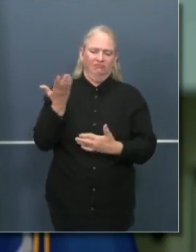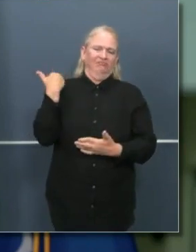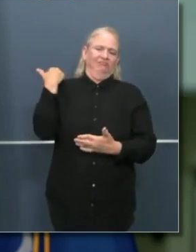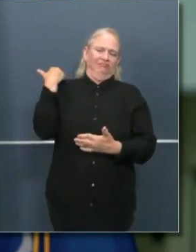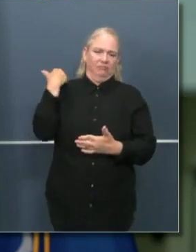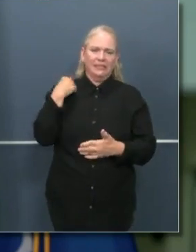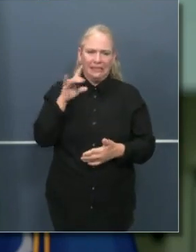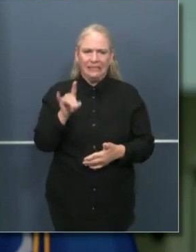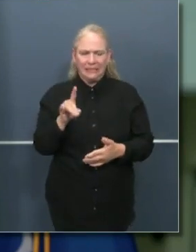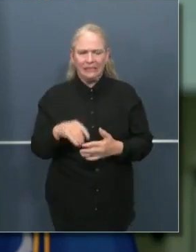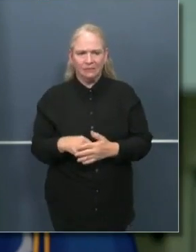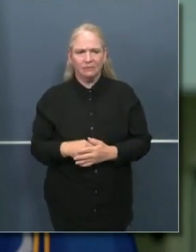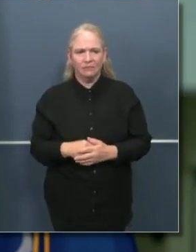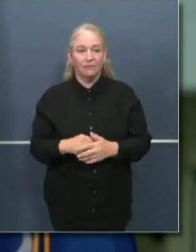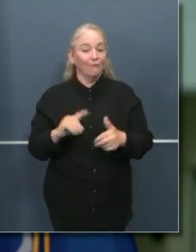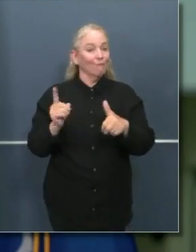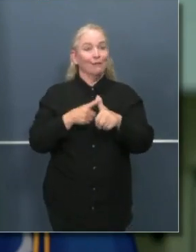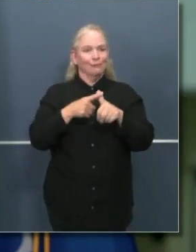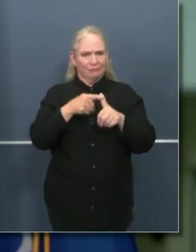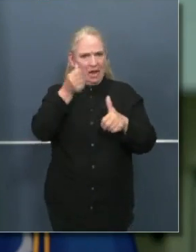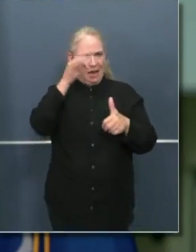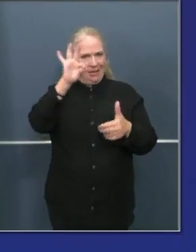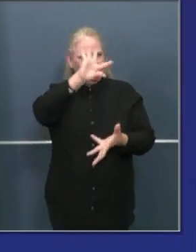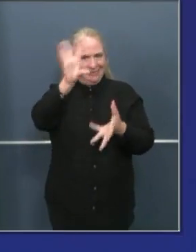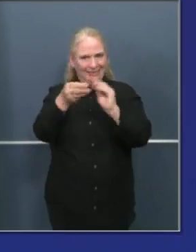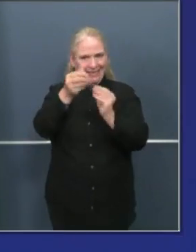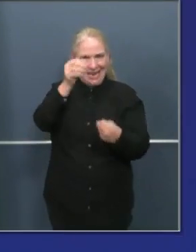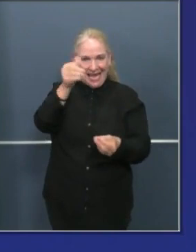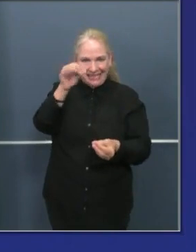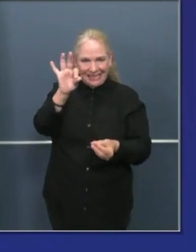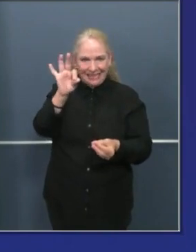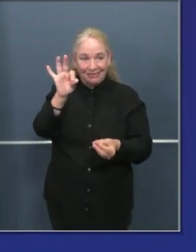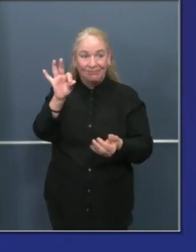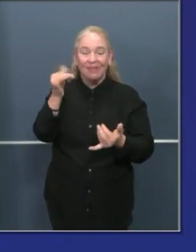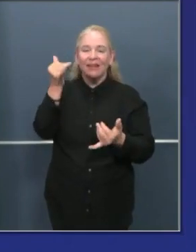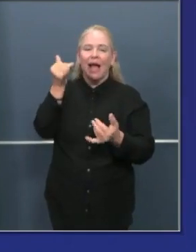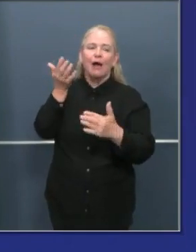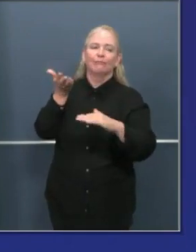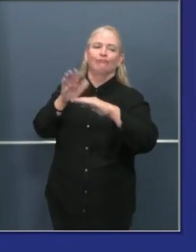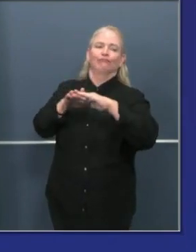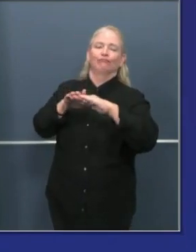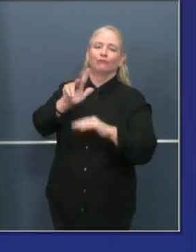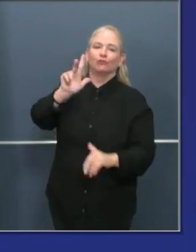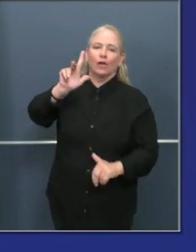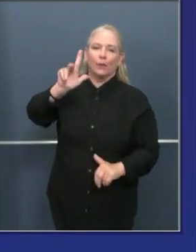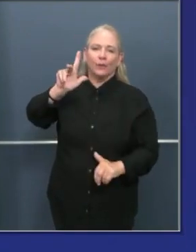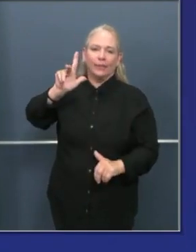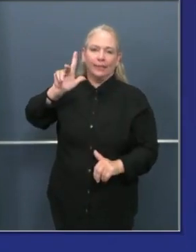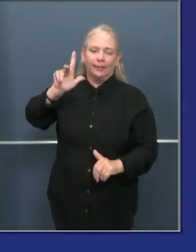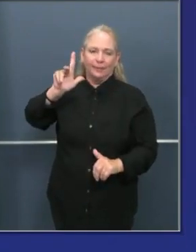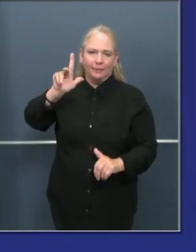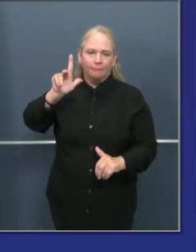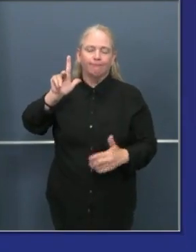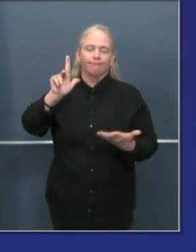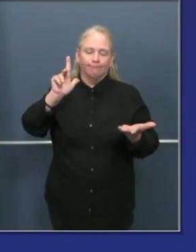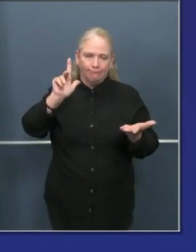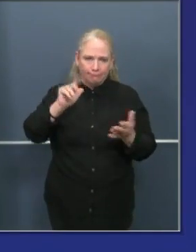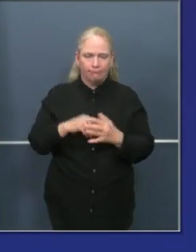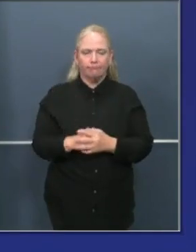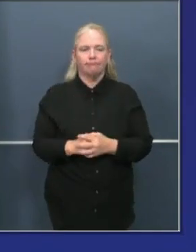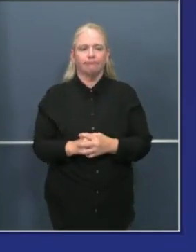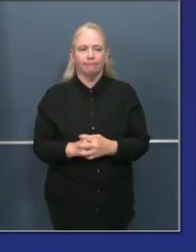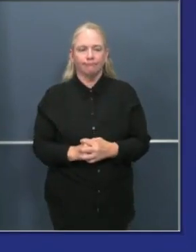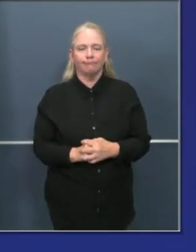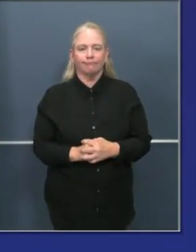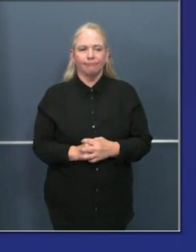counties on that list. Today, we have 23 counties. And you see